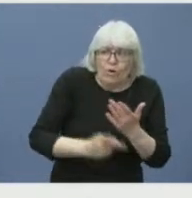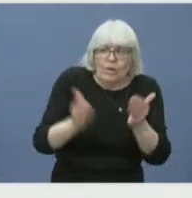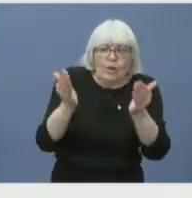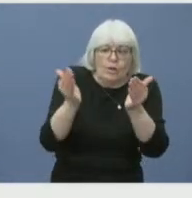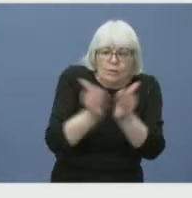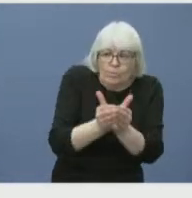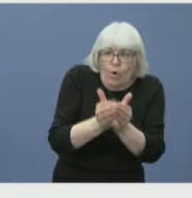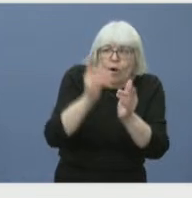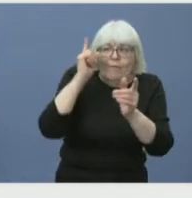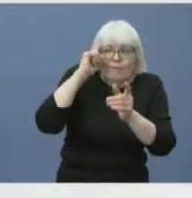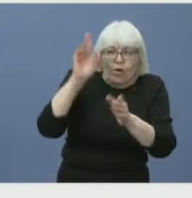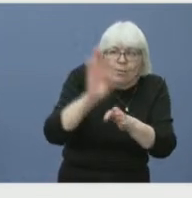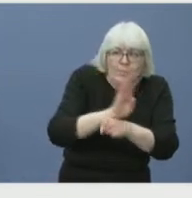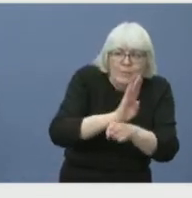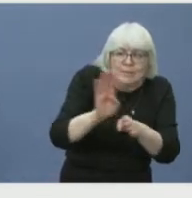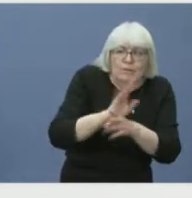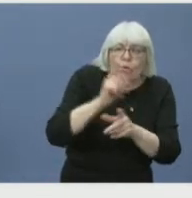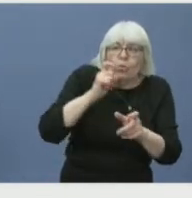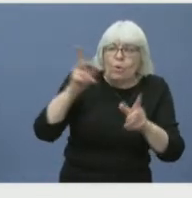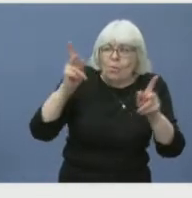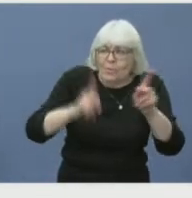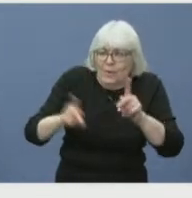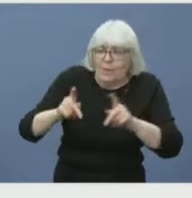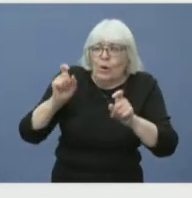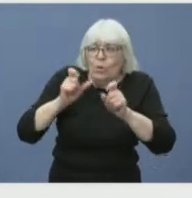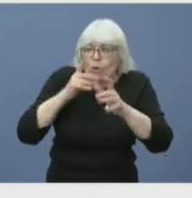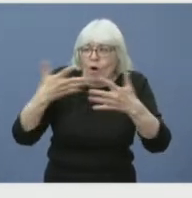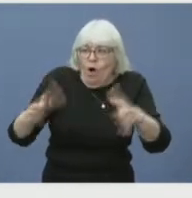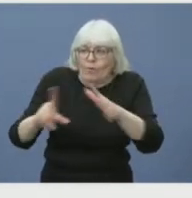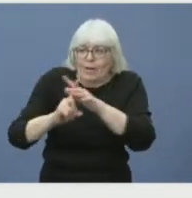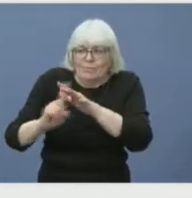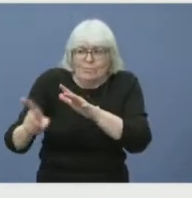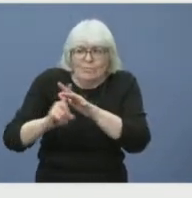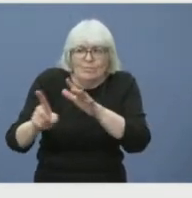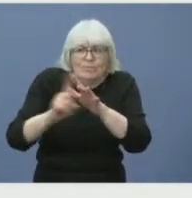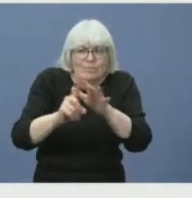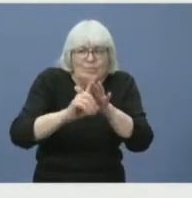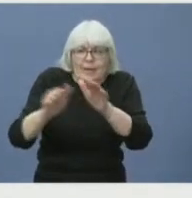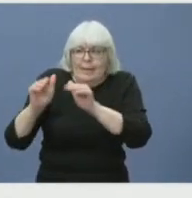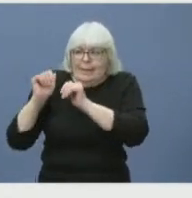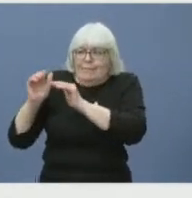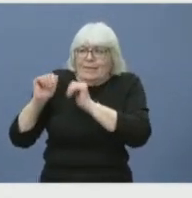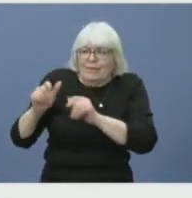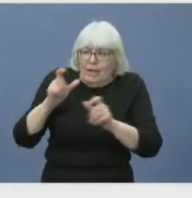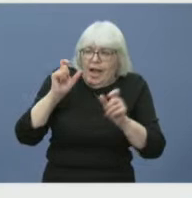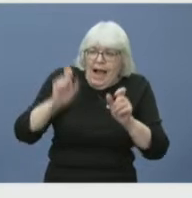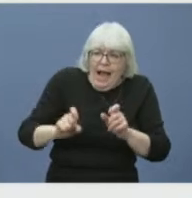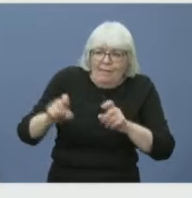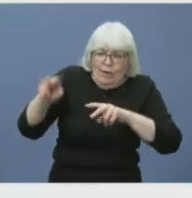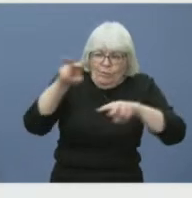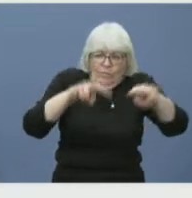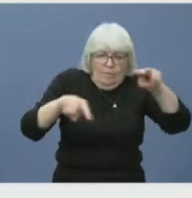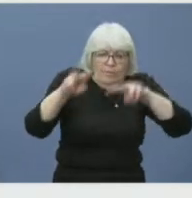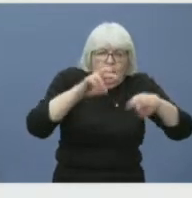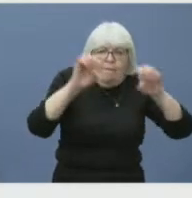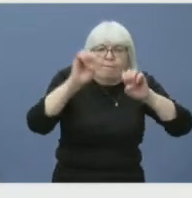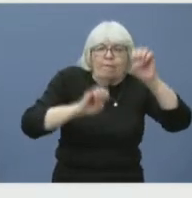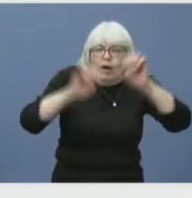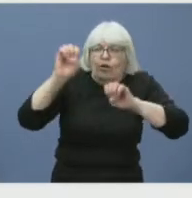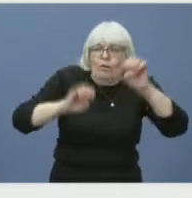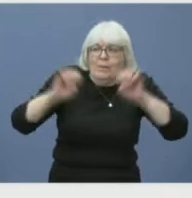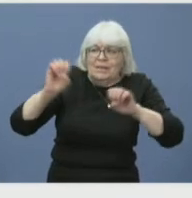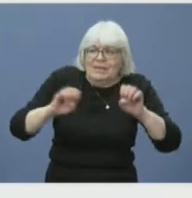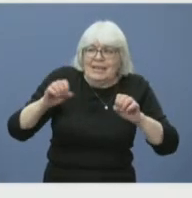what I would say is we're evaluating every step of the day. We've been concentrating on fighting the fires,